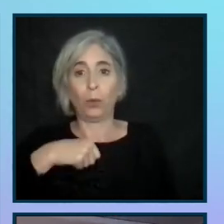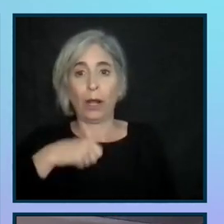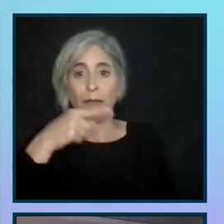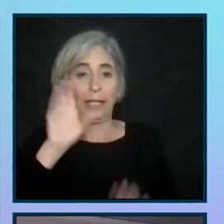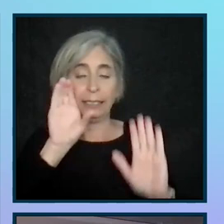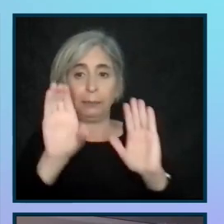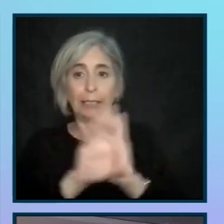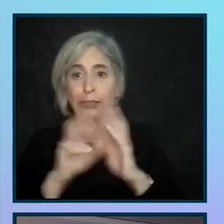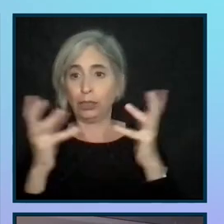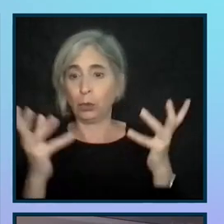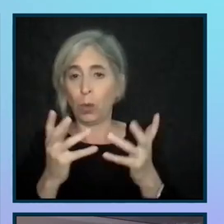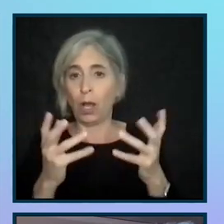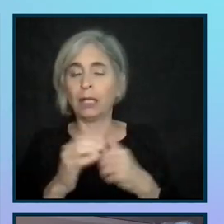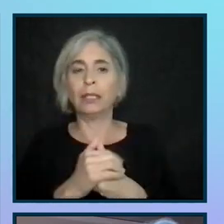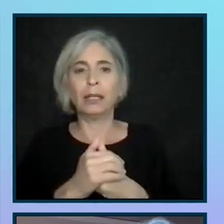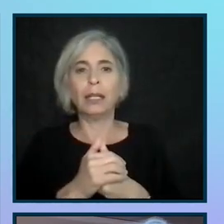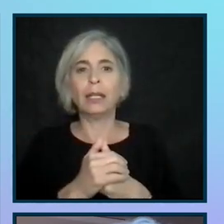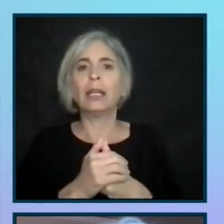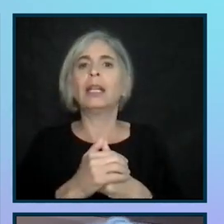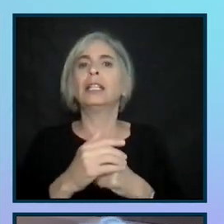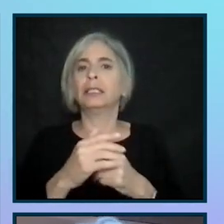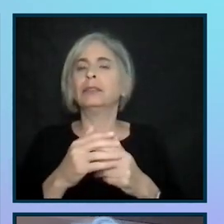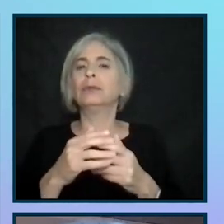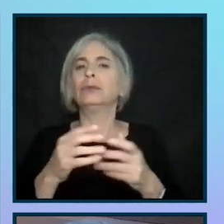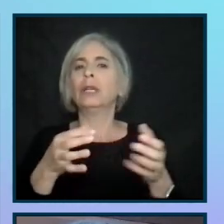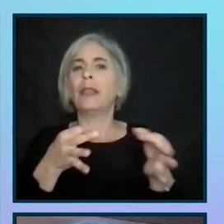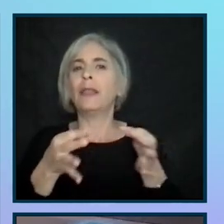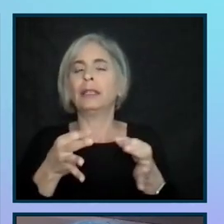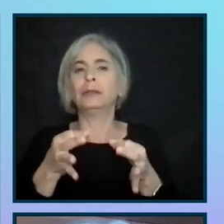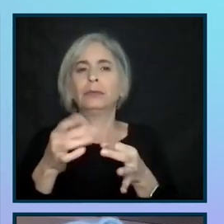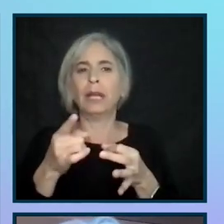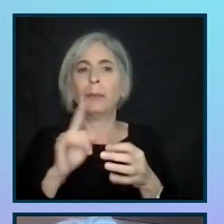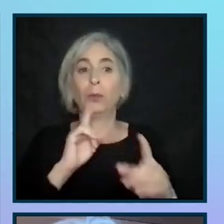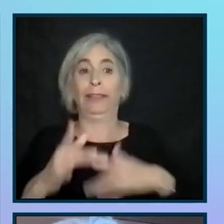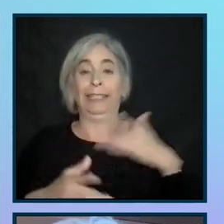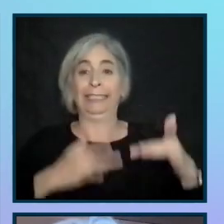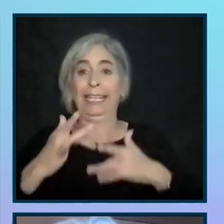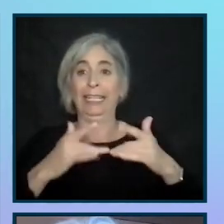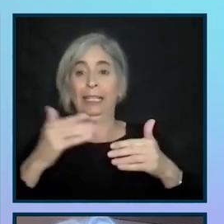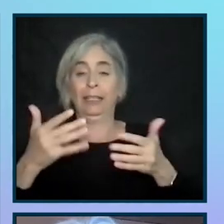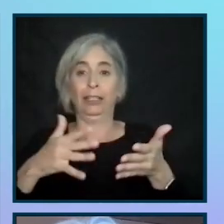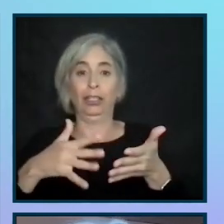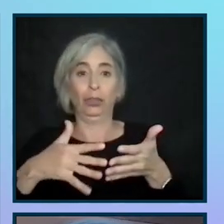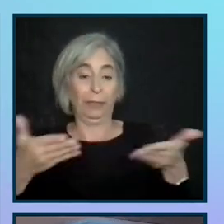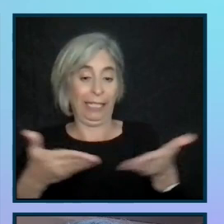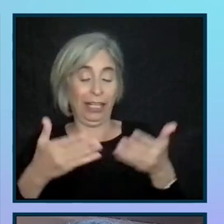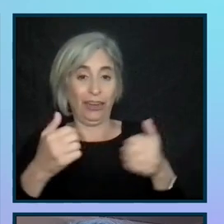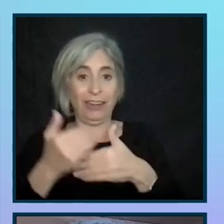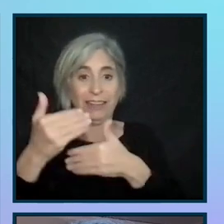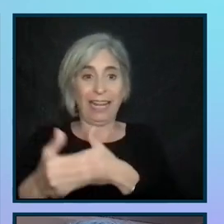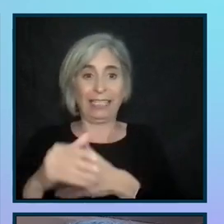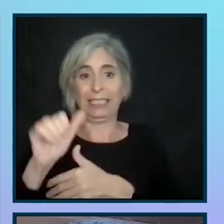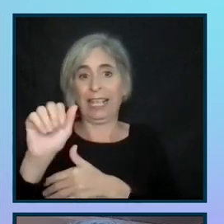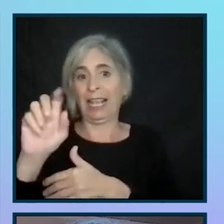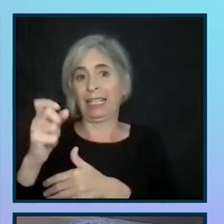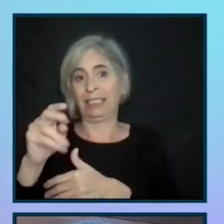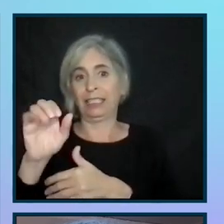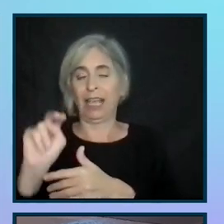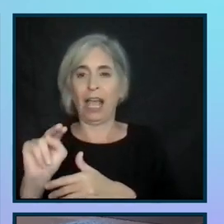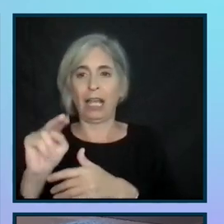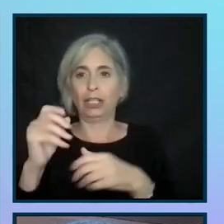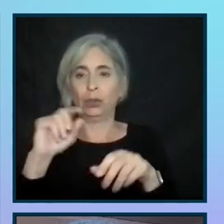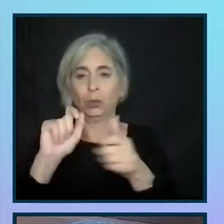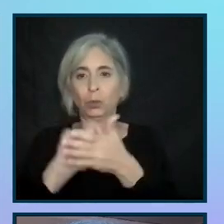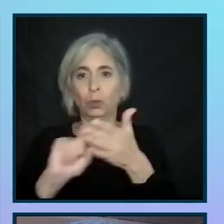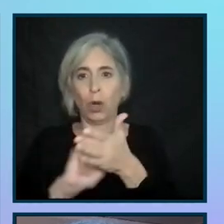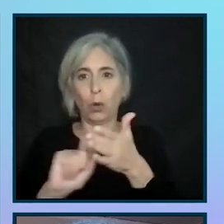picture is the cover quote that Jenny Leigh Fleury, who I'm excited to hear next, that Axe Conn wrote for